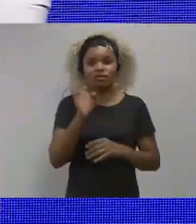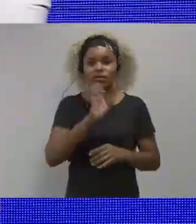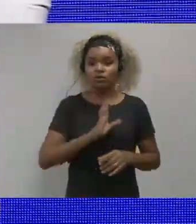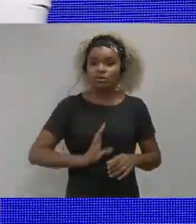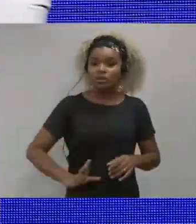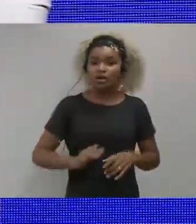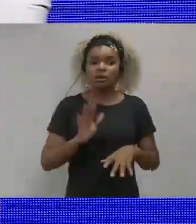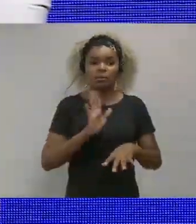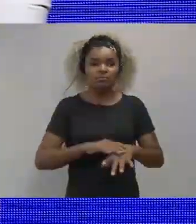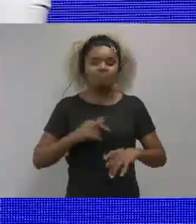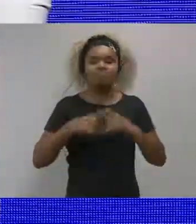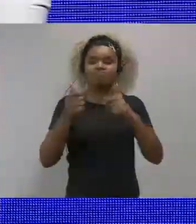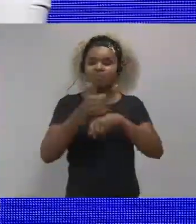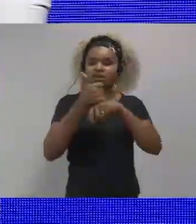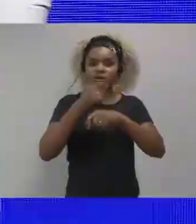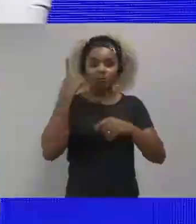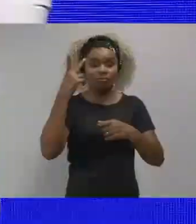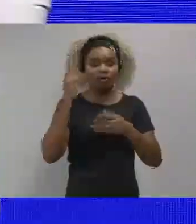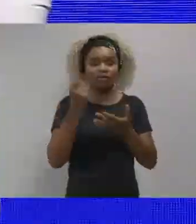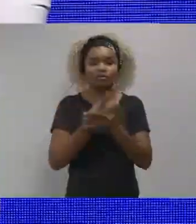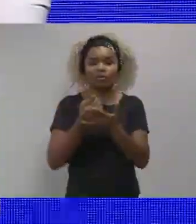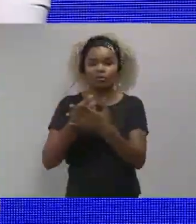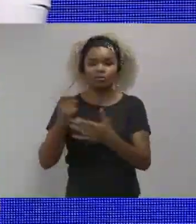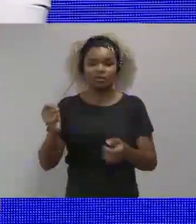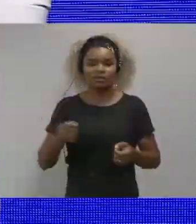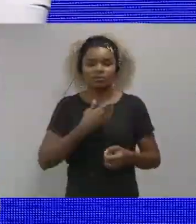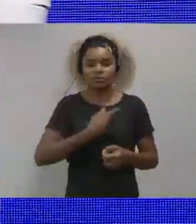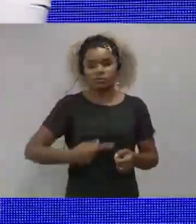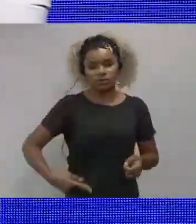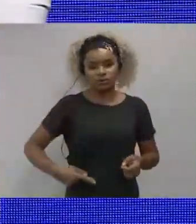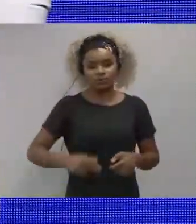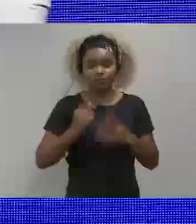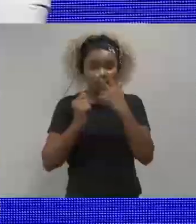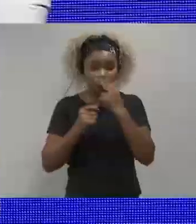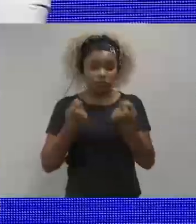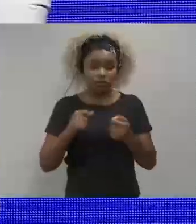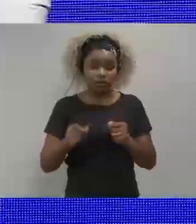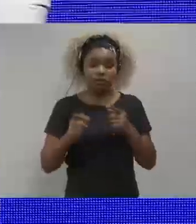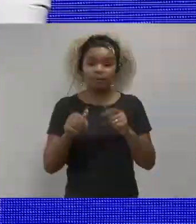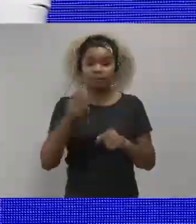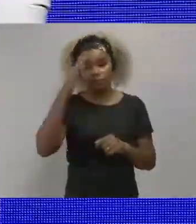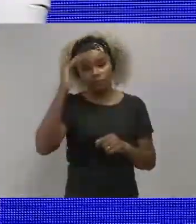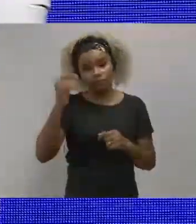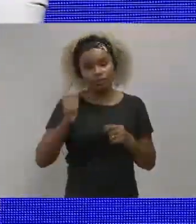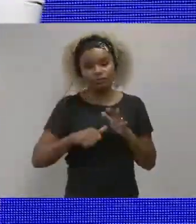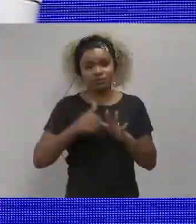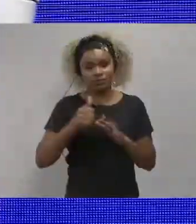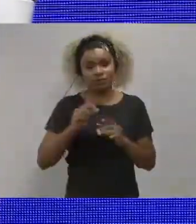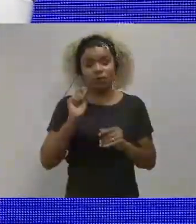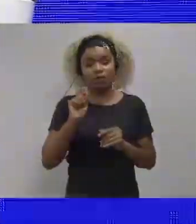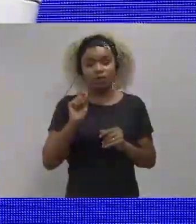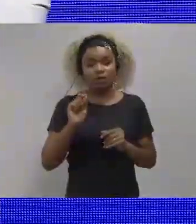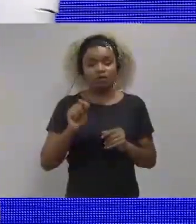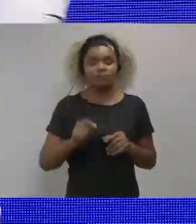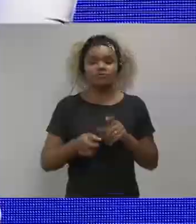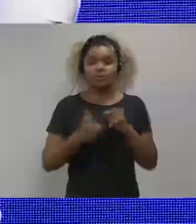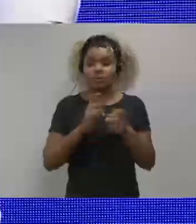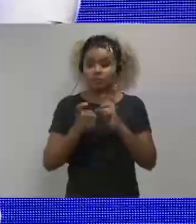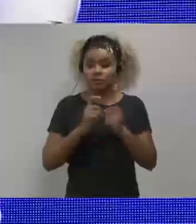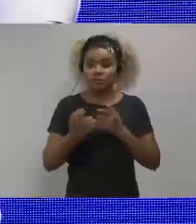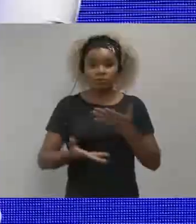to do that, state is more efficient in public expenses? Well, we need to come from the